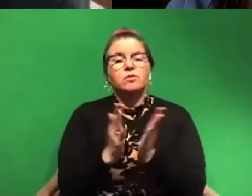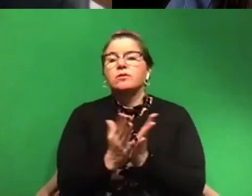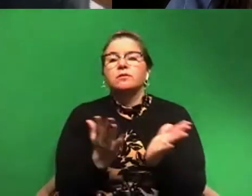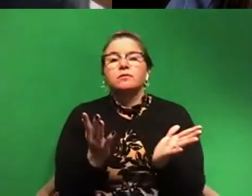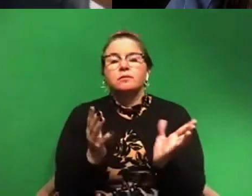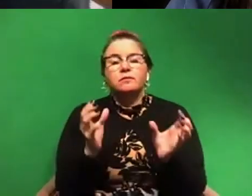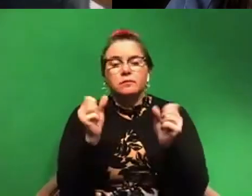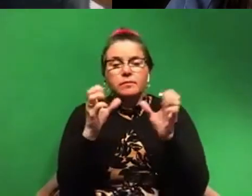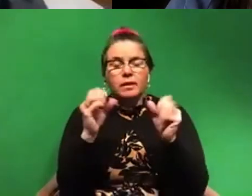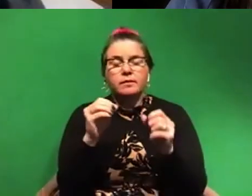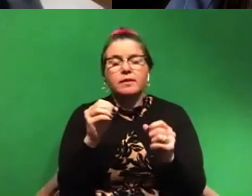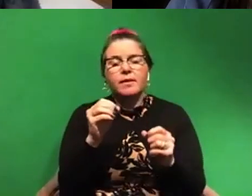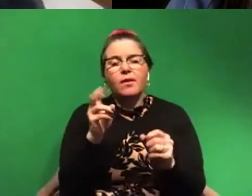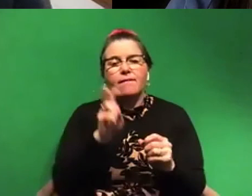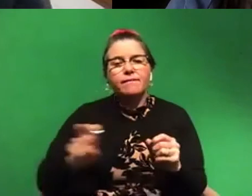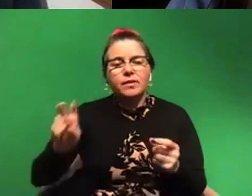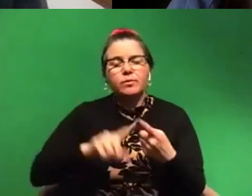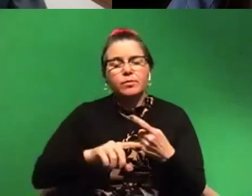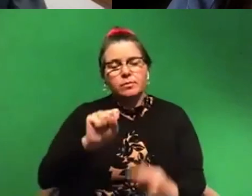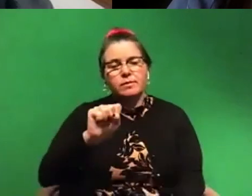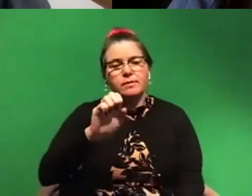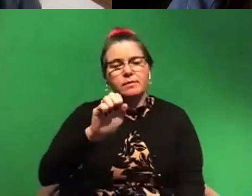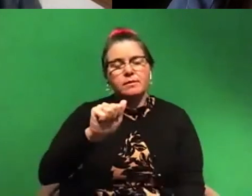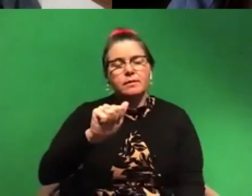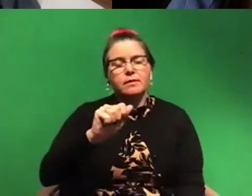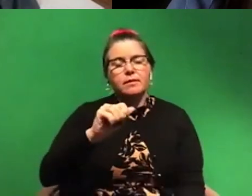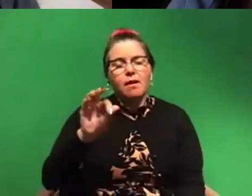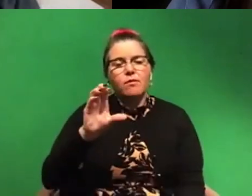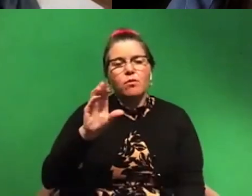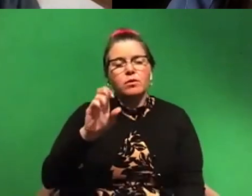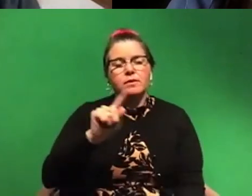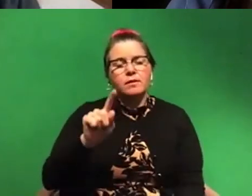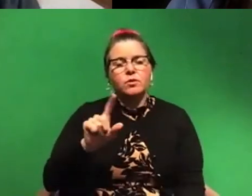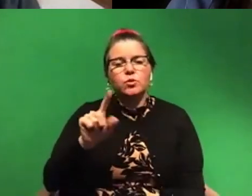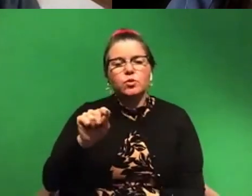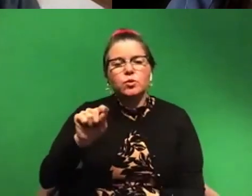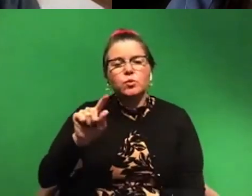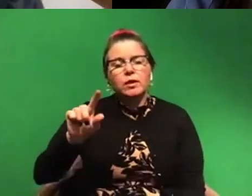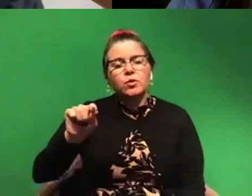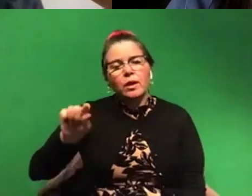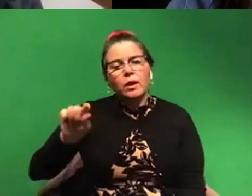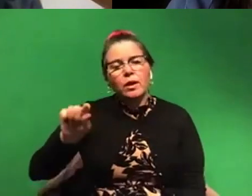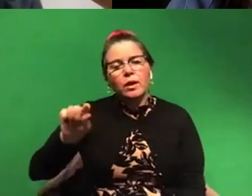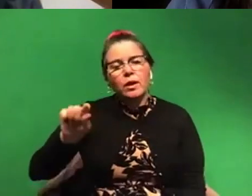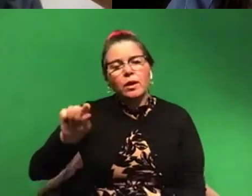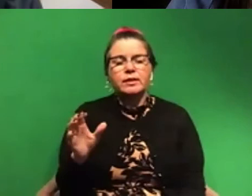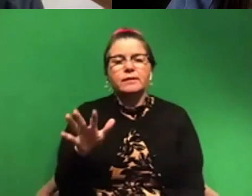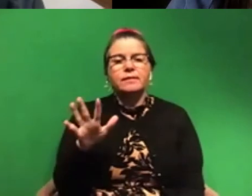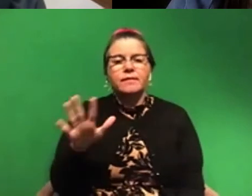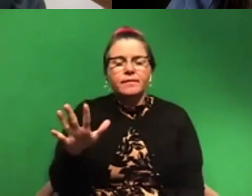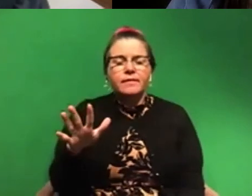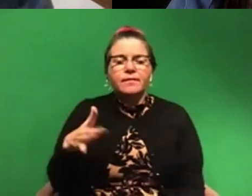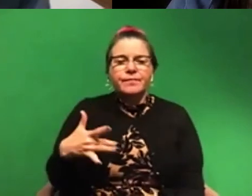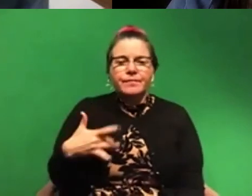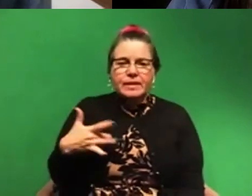to the Sea of Cortez in the 20th century and conveys the mood and reason why we love field